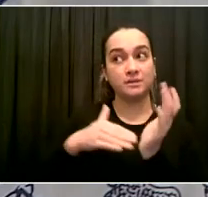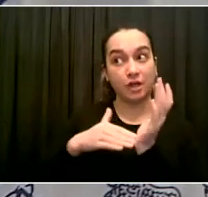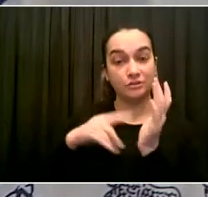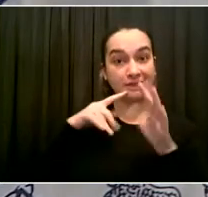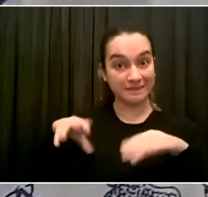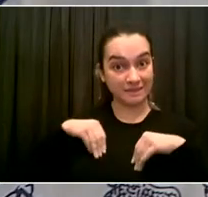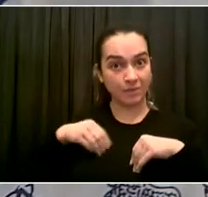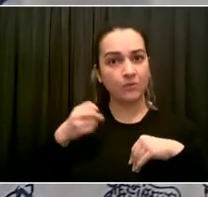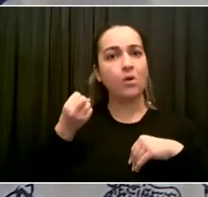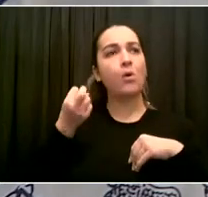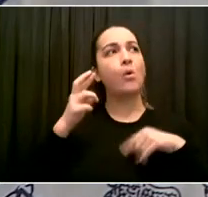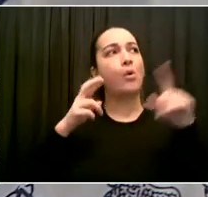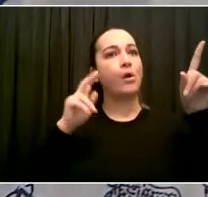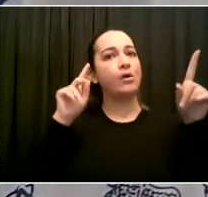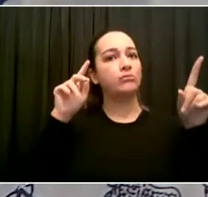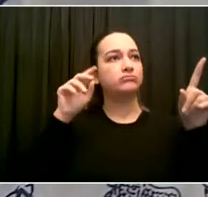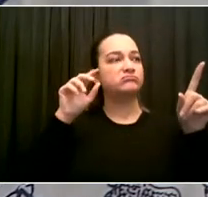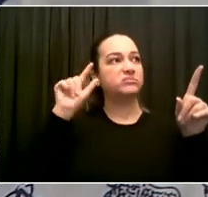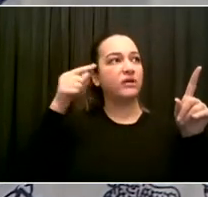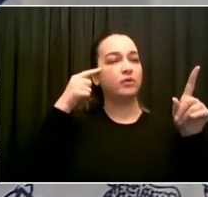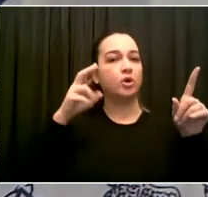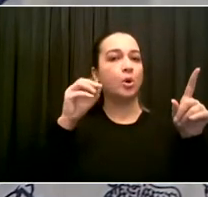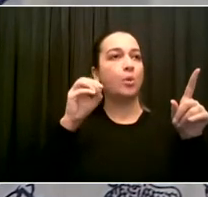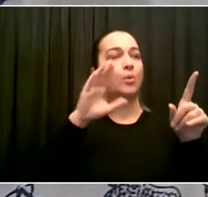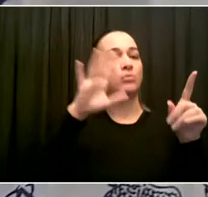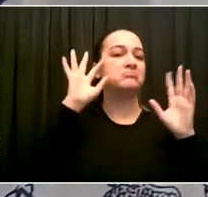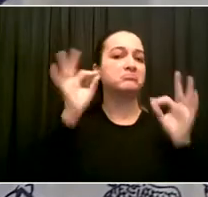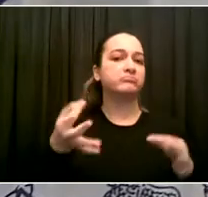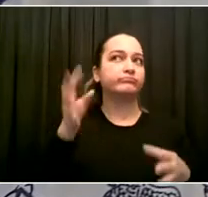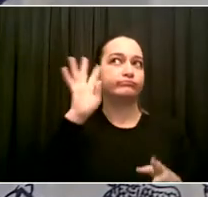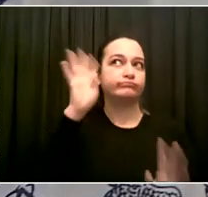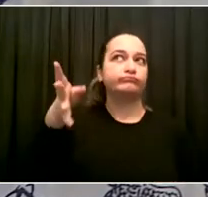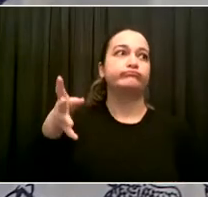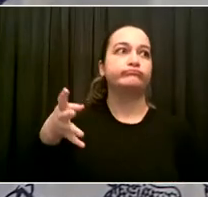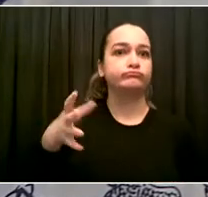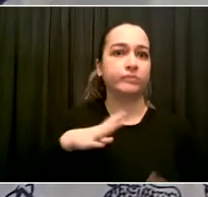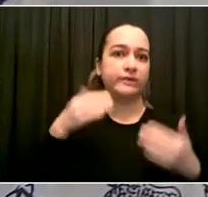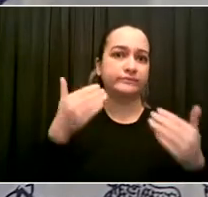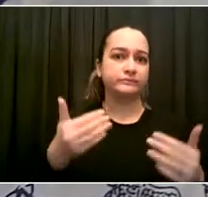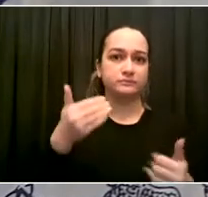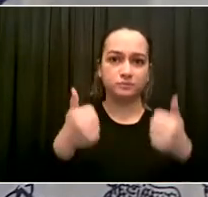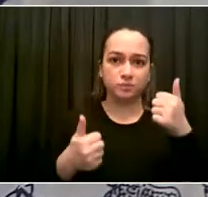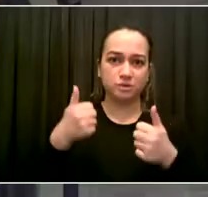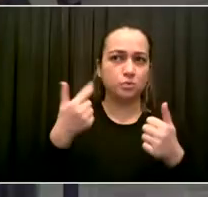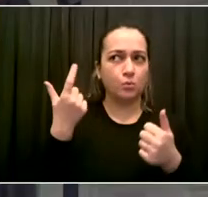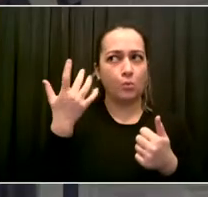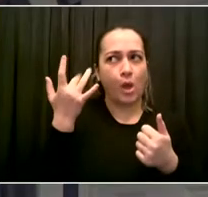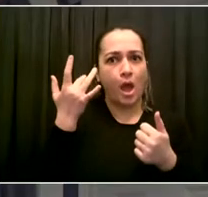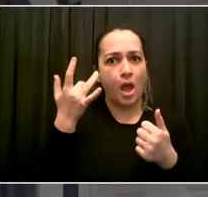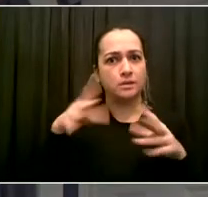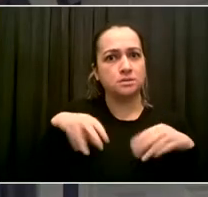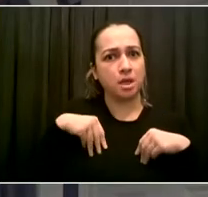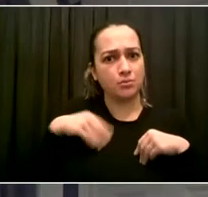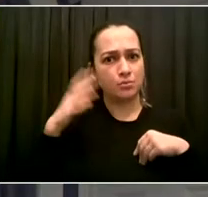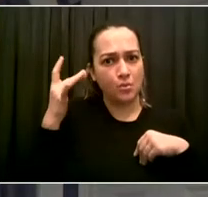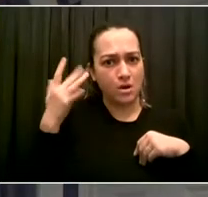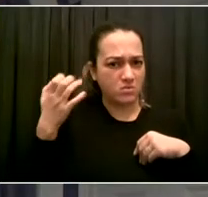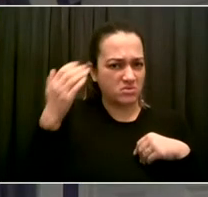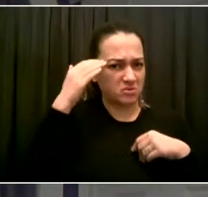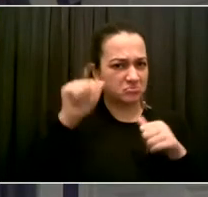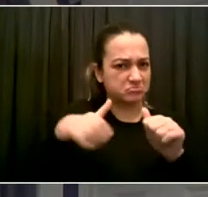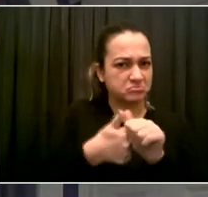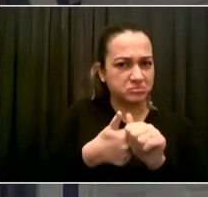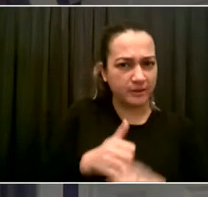Dr. Choksi and then Dr. Varma. Thank you, Mr. Mayor. We were not consulted on this specific